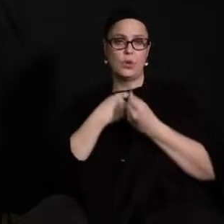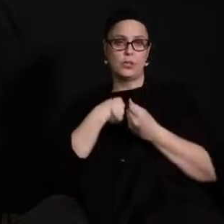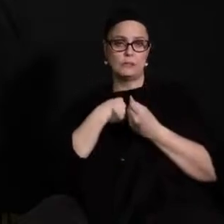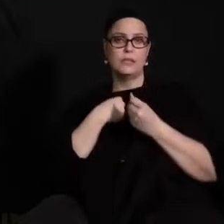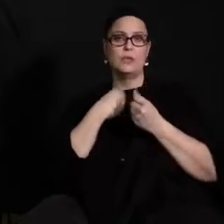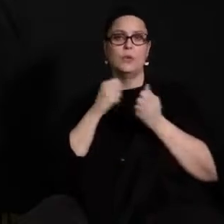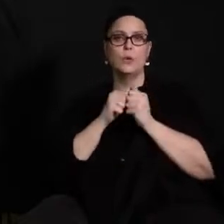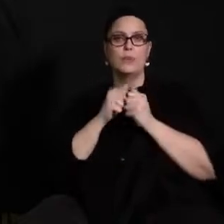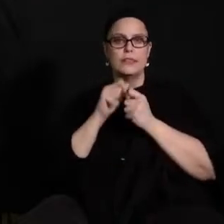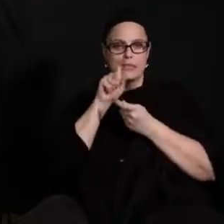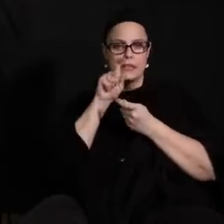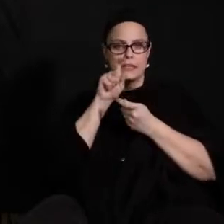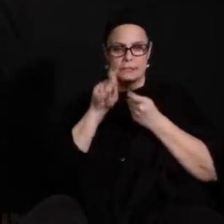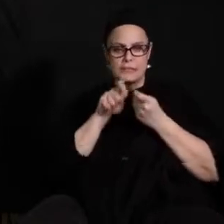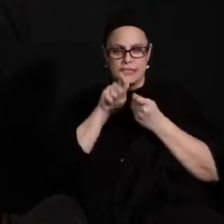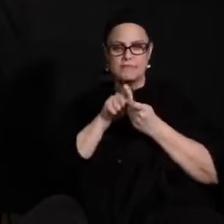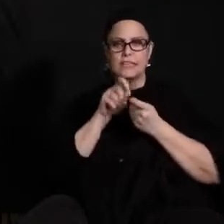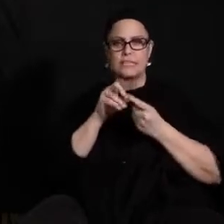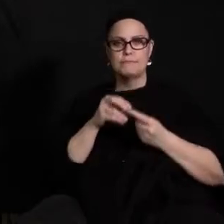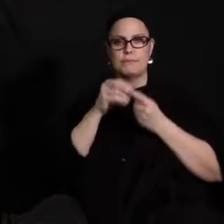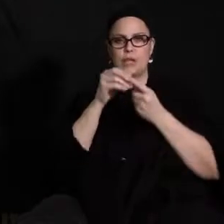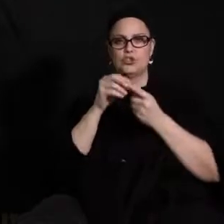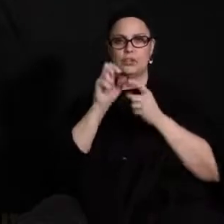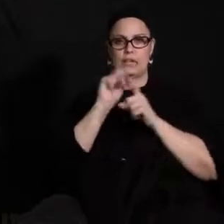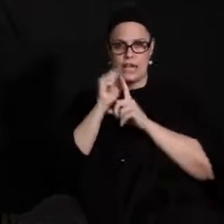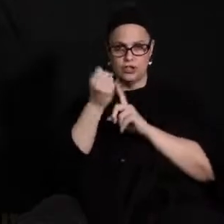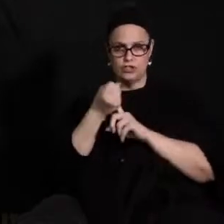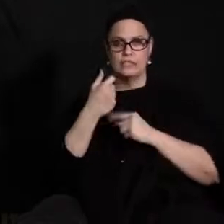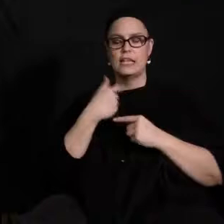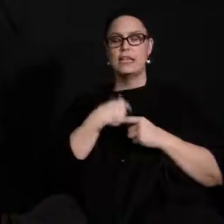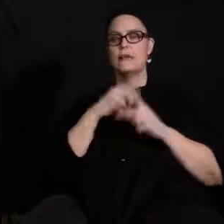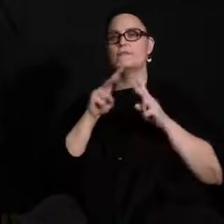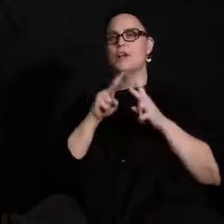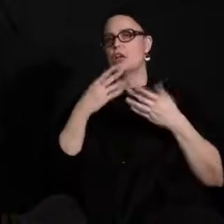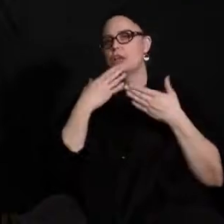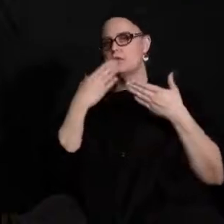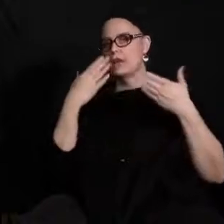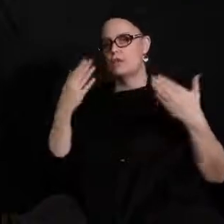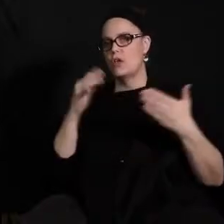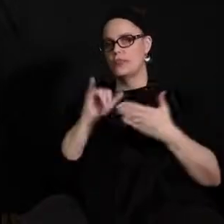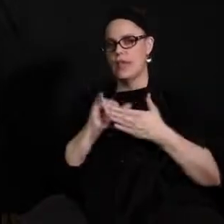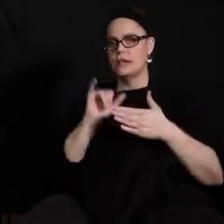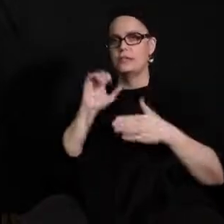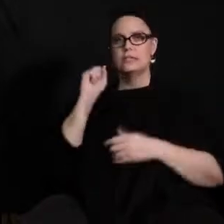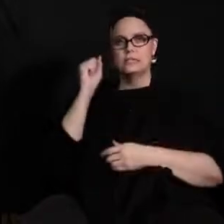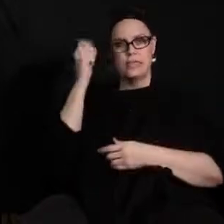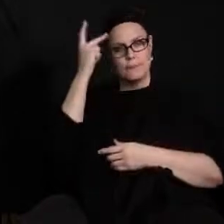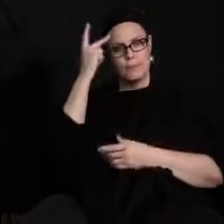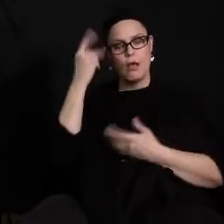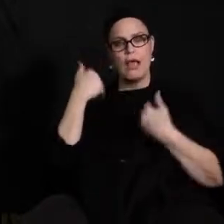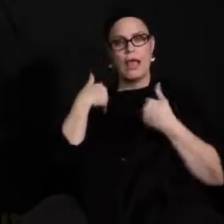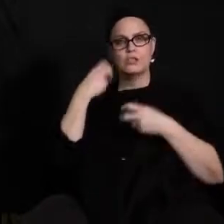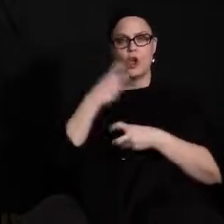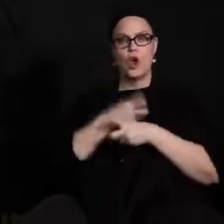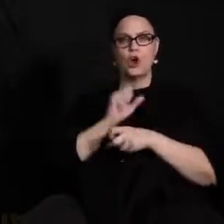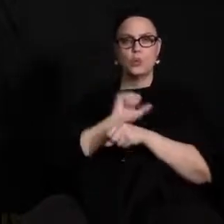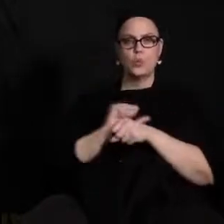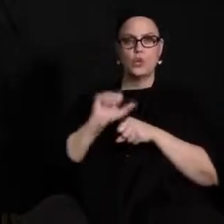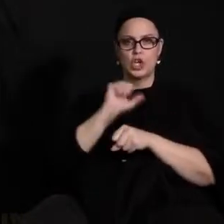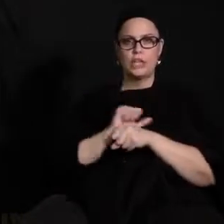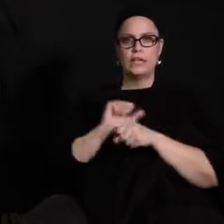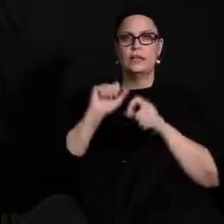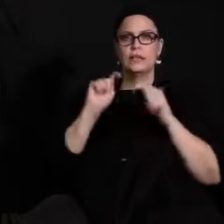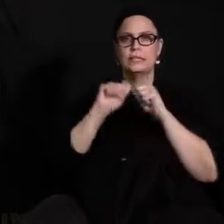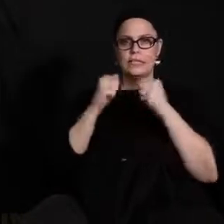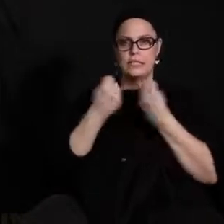specialized cases um but i'm grateful that saint paul has such a hard-working team of uh communication